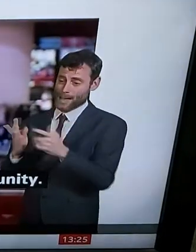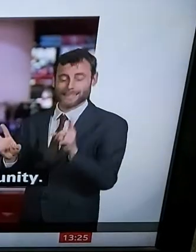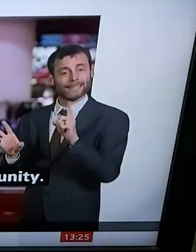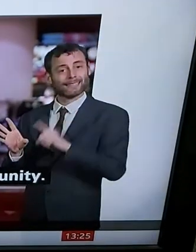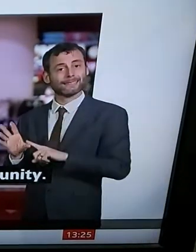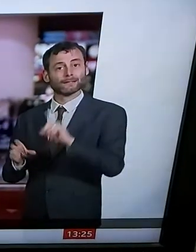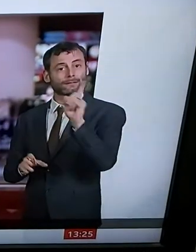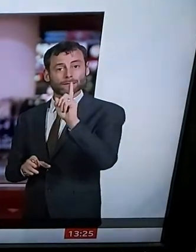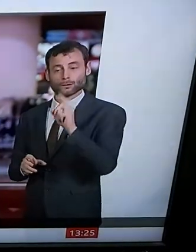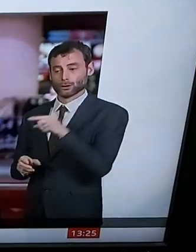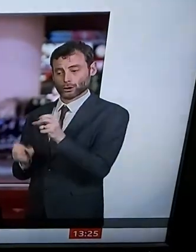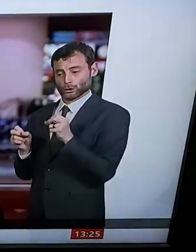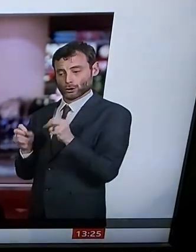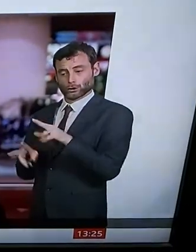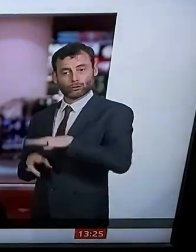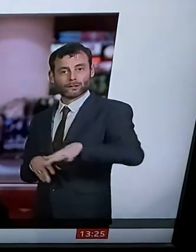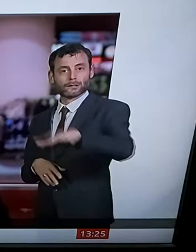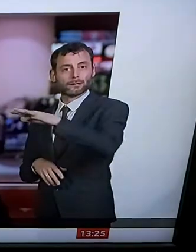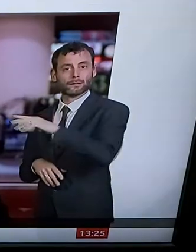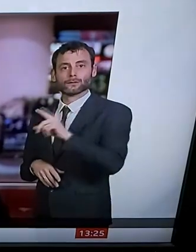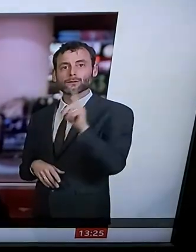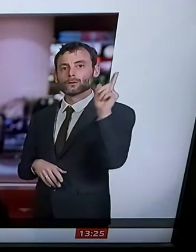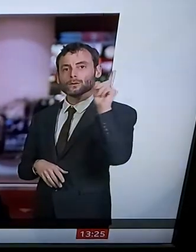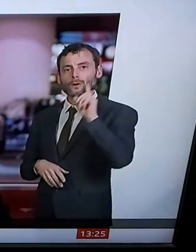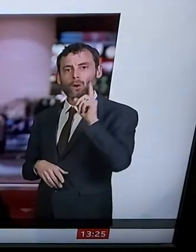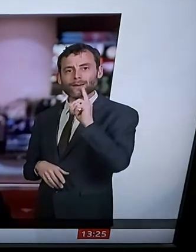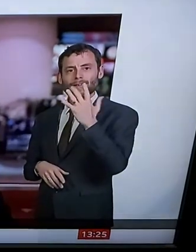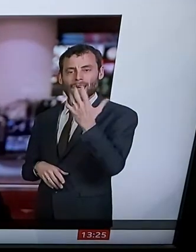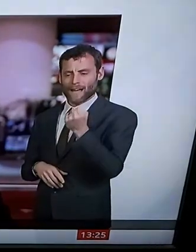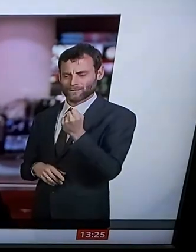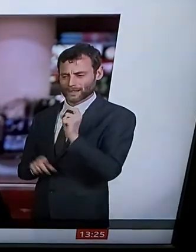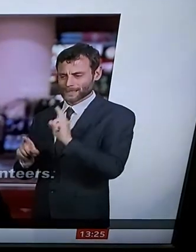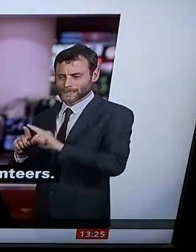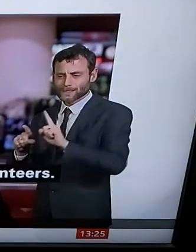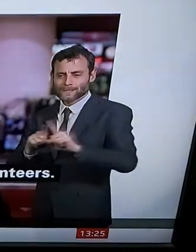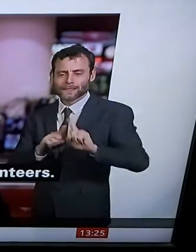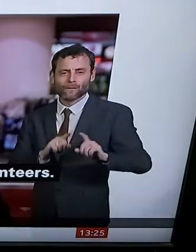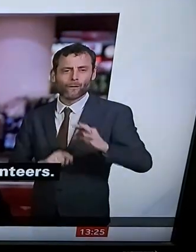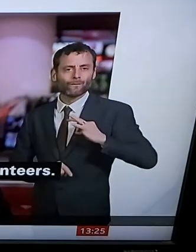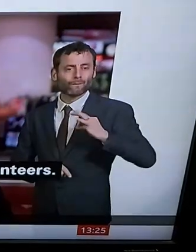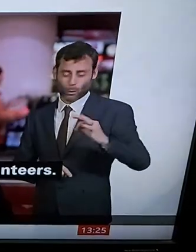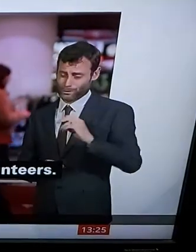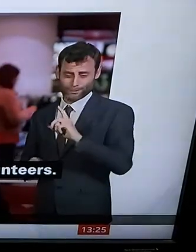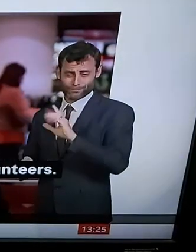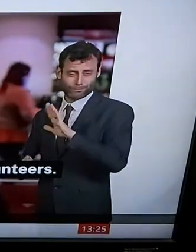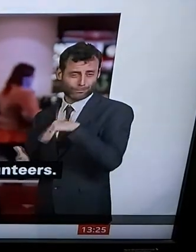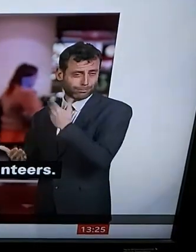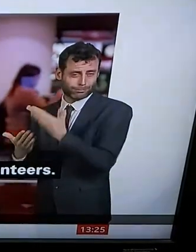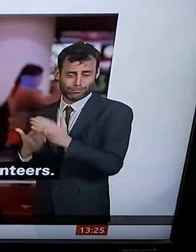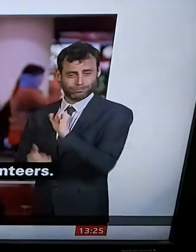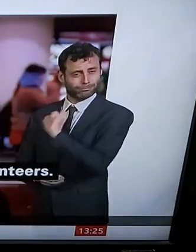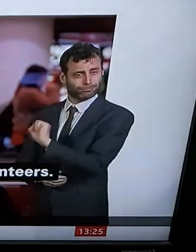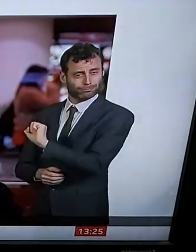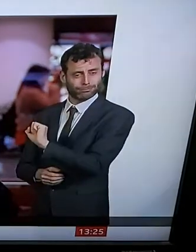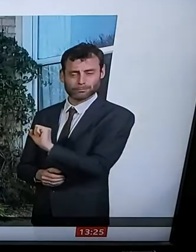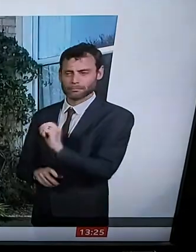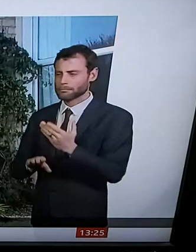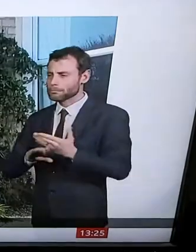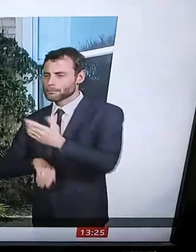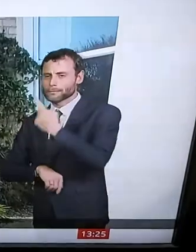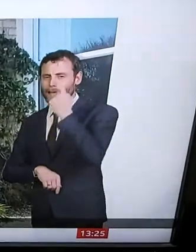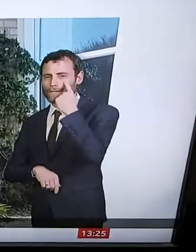Every street in Ilfracombe is covered by a network of volunteers. John Kay went to find out how it all works.